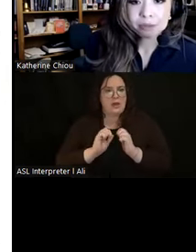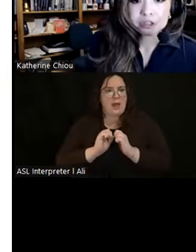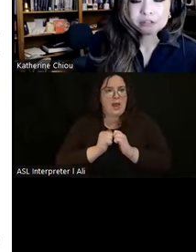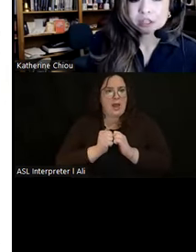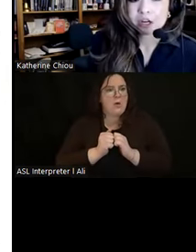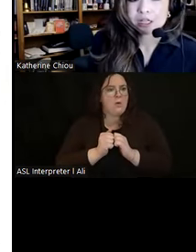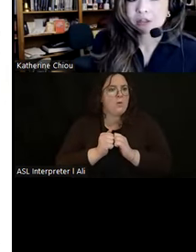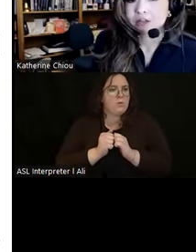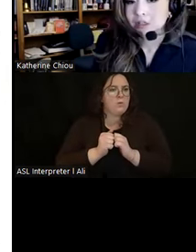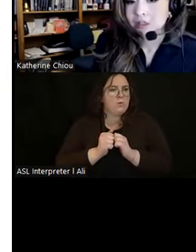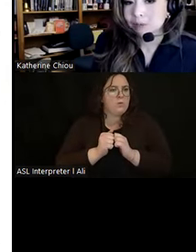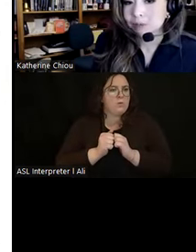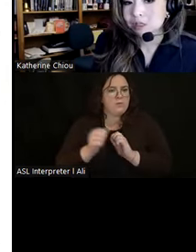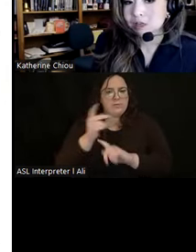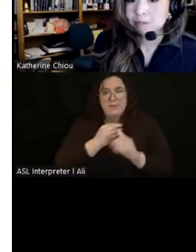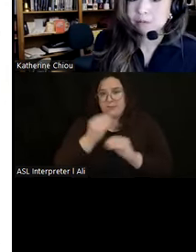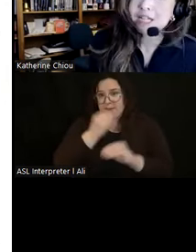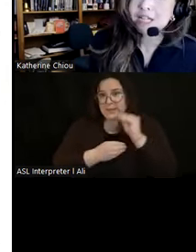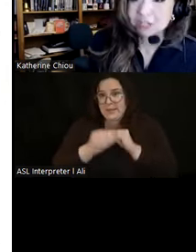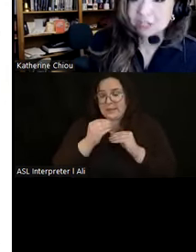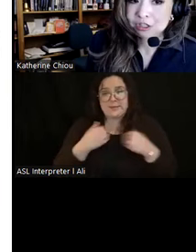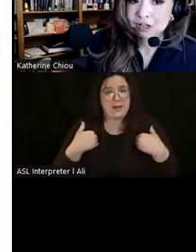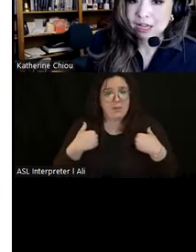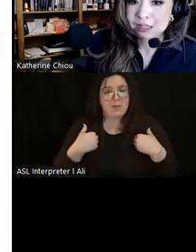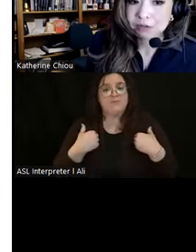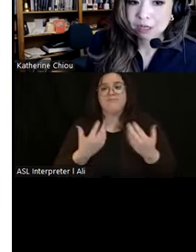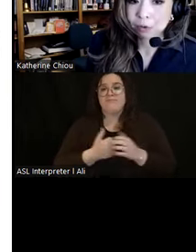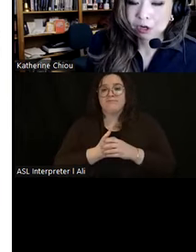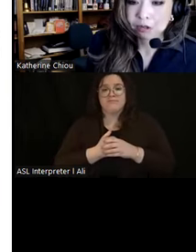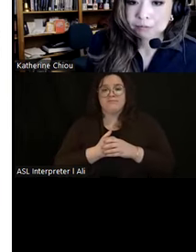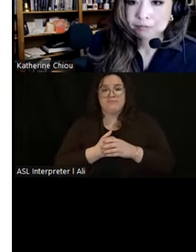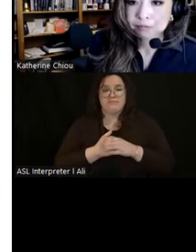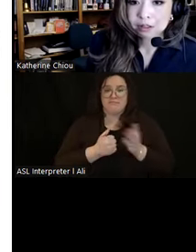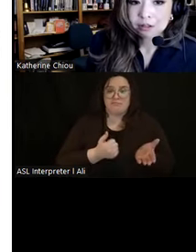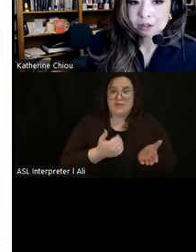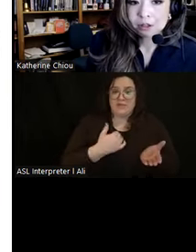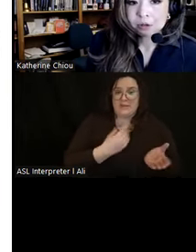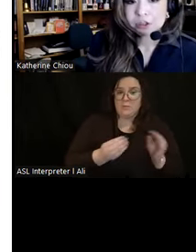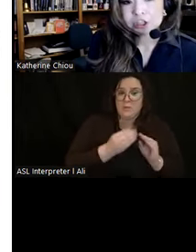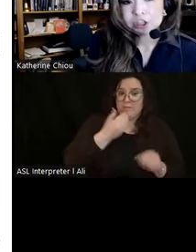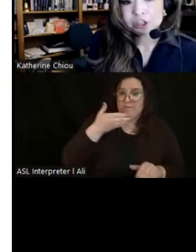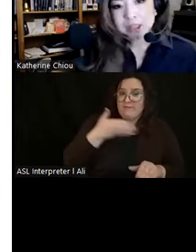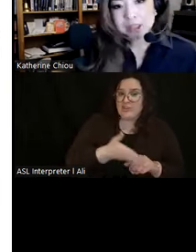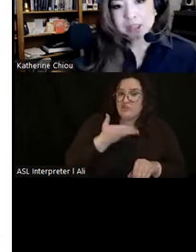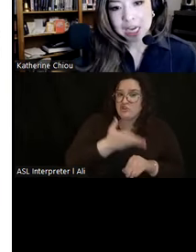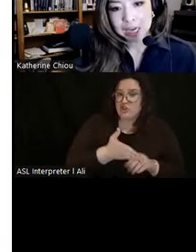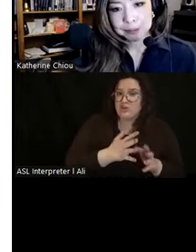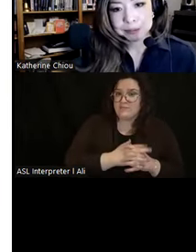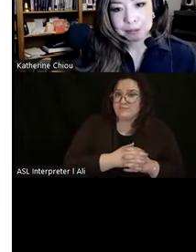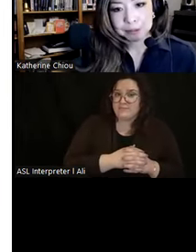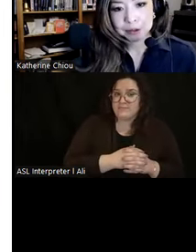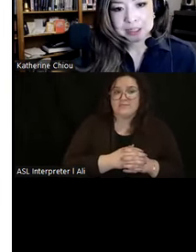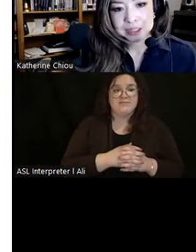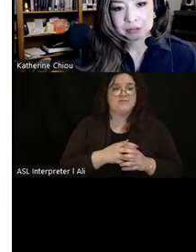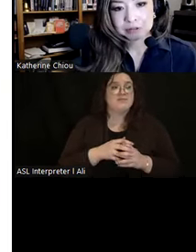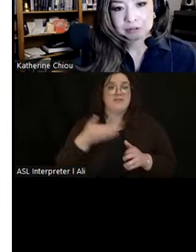particularly regarding the greater consumption of marine fish at San Jose de Moro. When shell types are broken down into